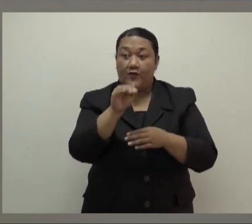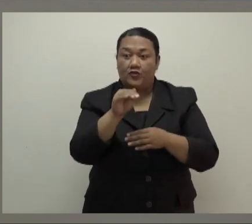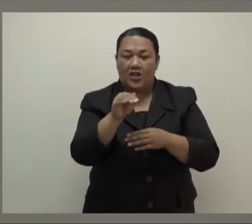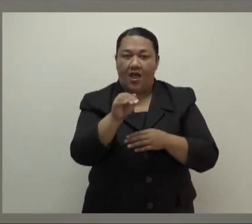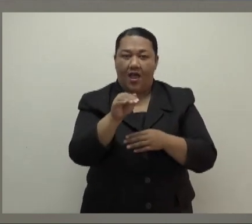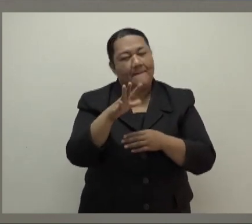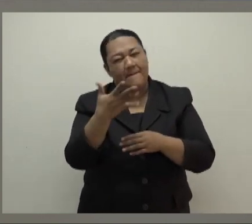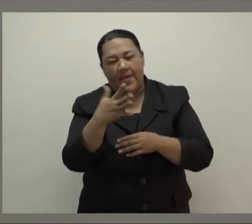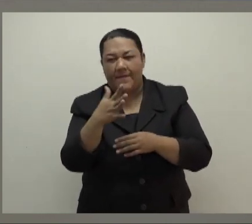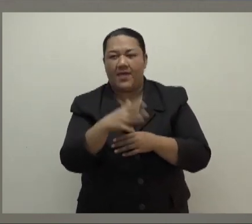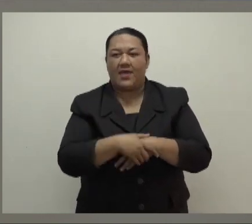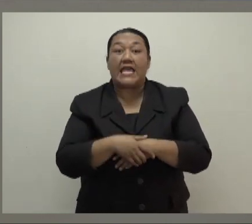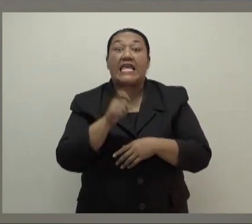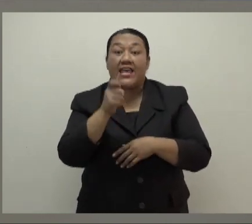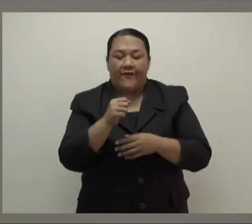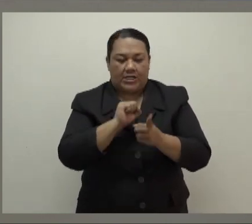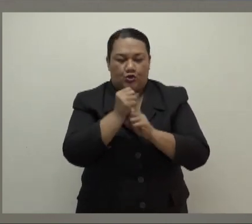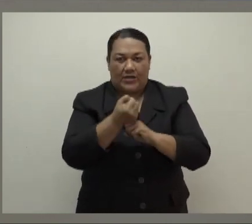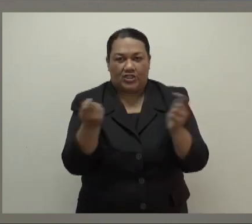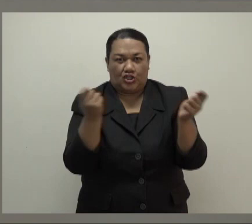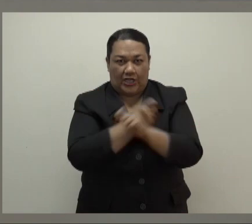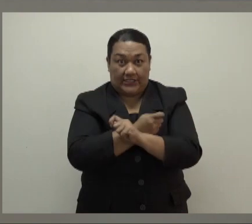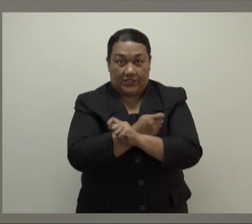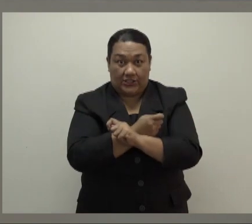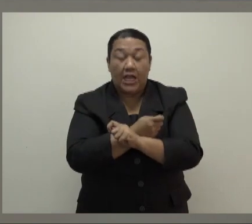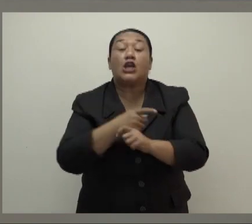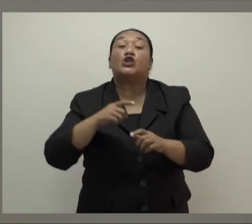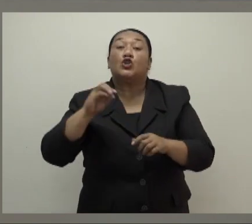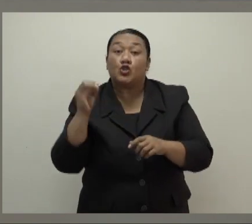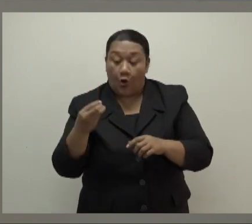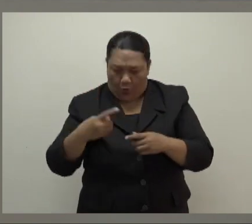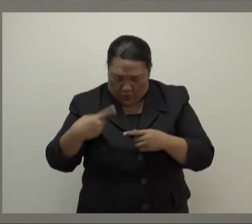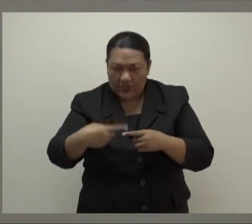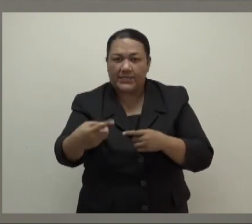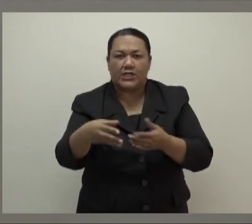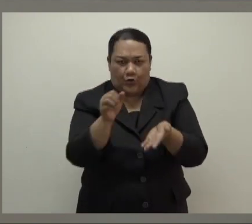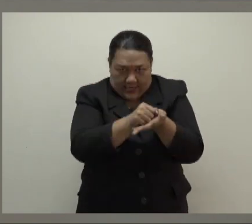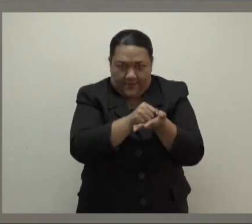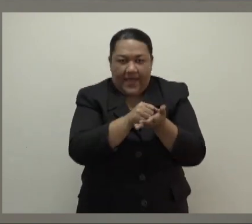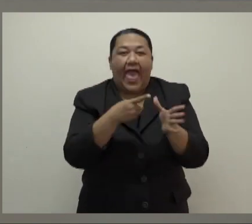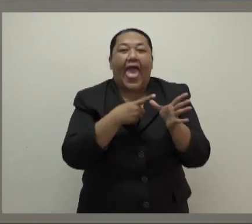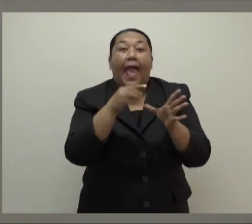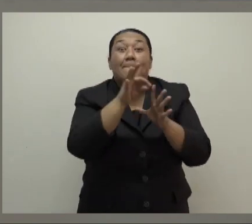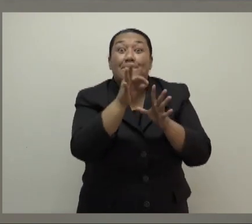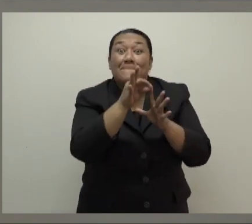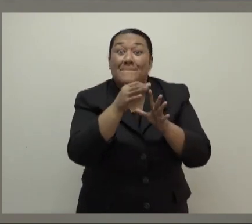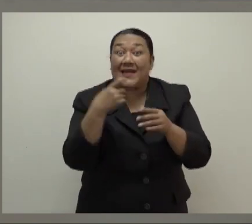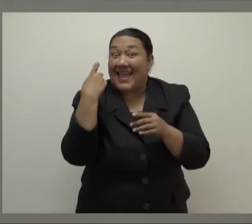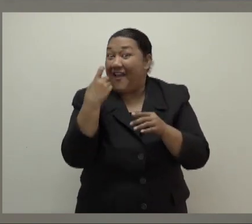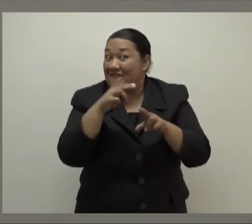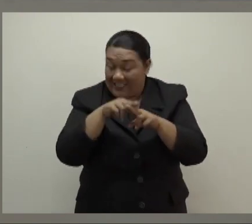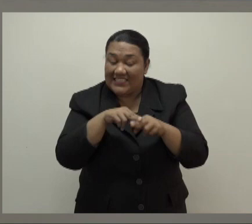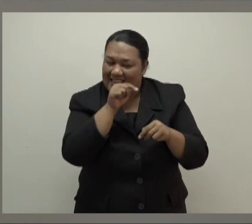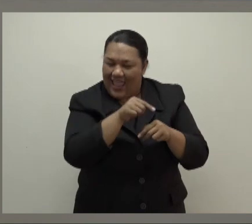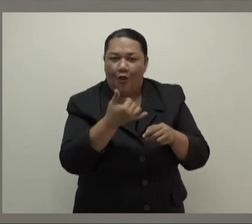situation changes. So please keep the app on your phone so it is easily available if needed again. The